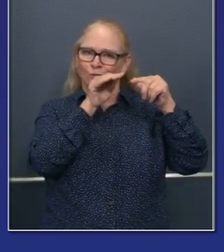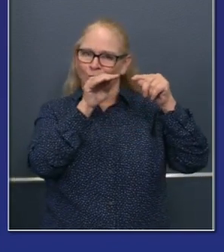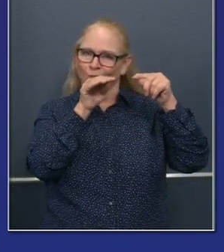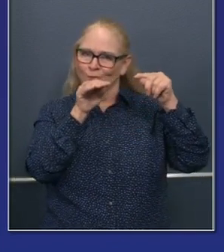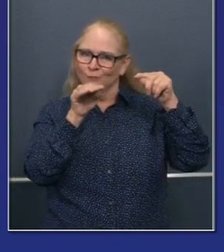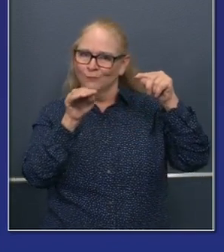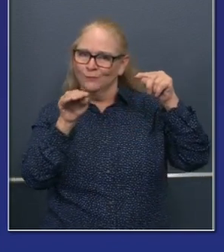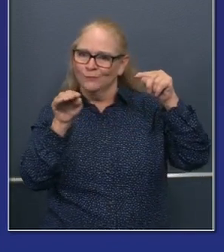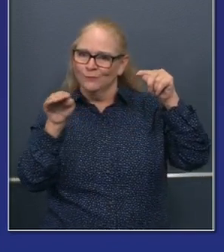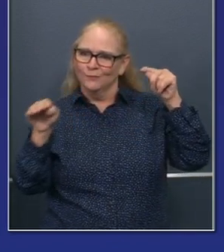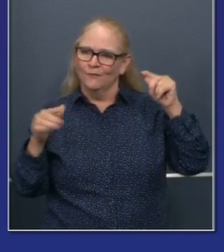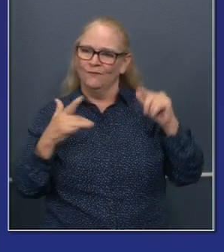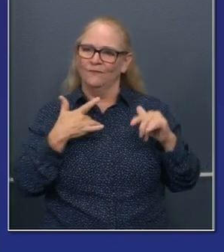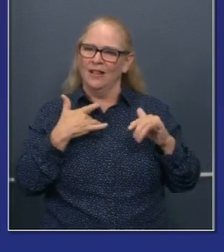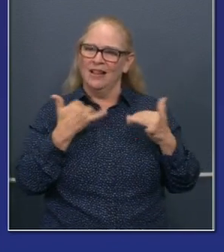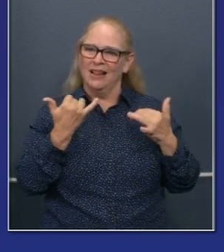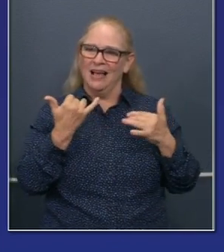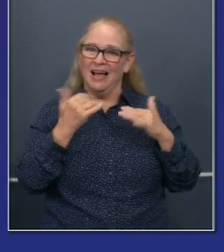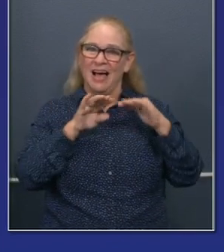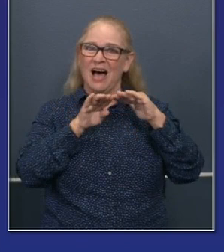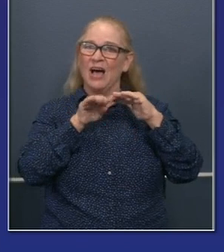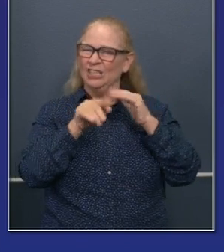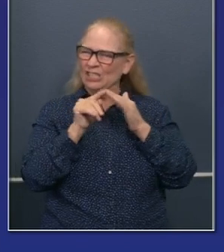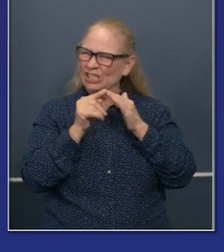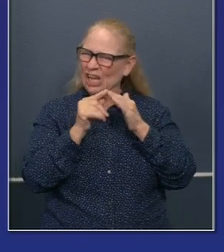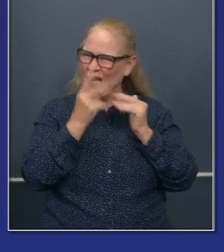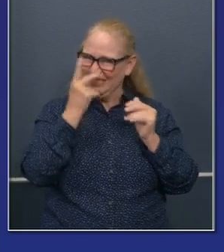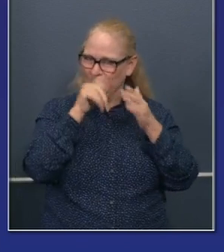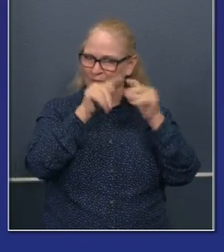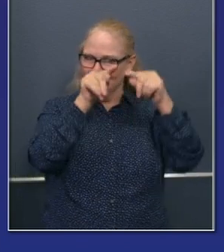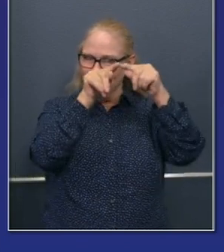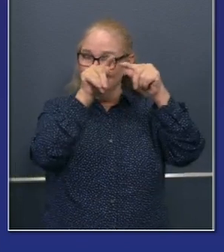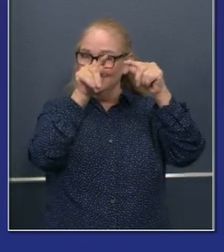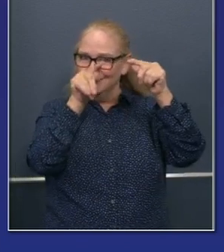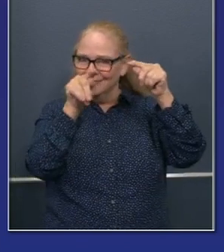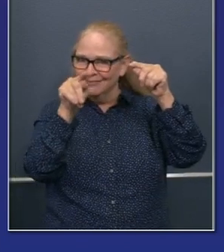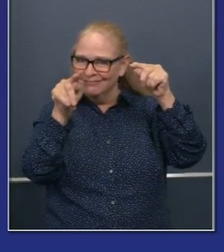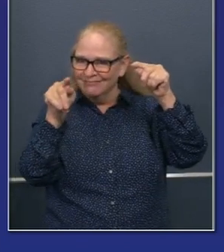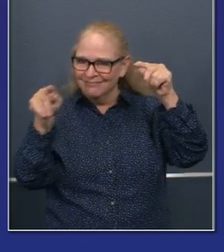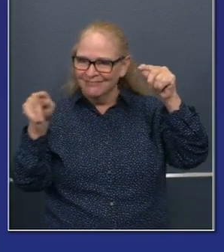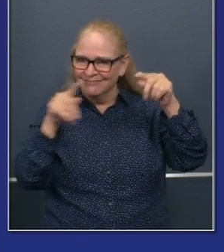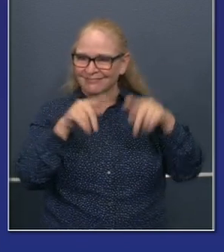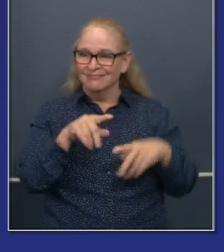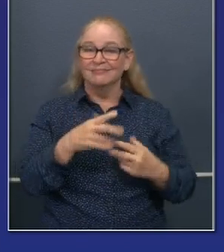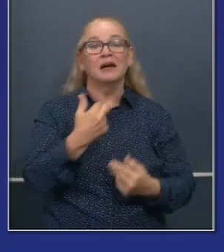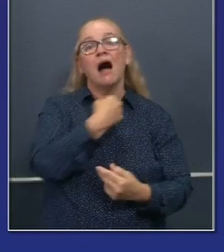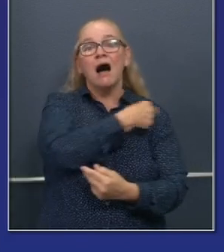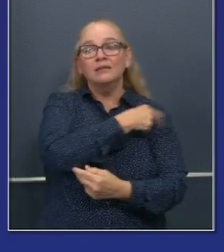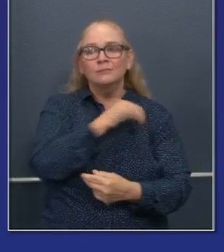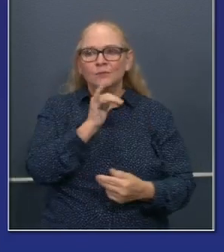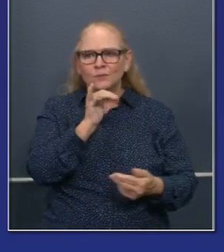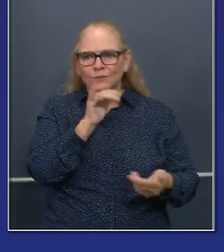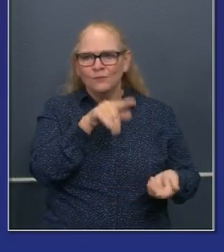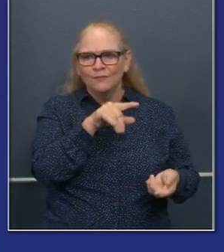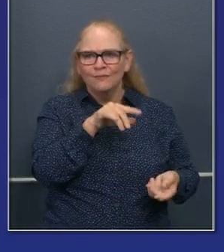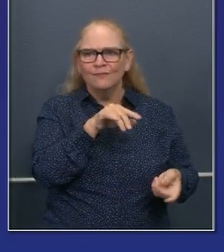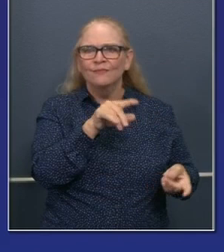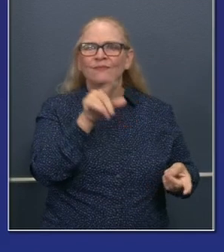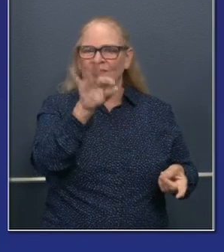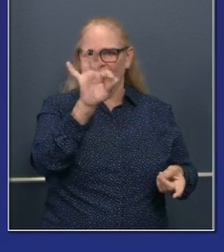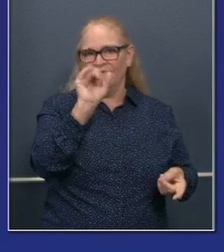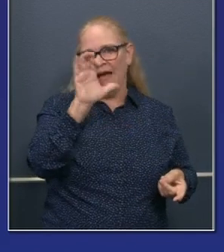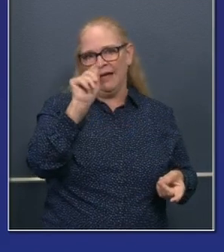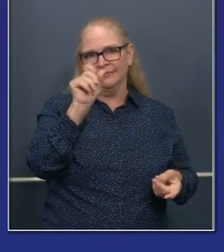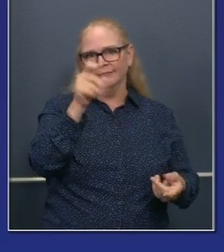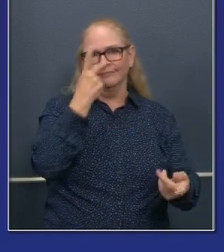Briefly, let's follow that up with some other proof points. Hospitalizations. Uh, these are the facts. These are the grounding numbers,